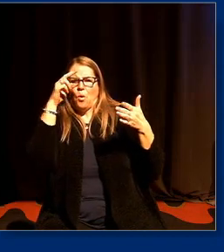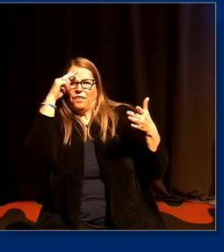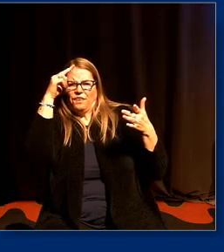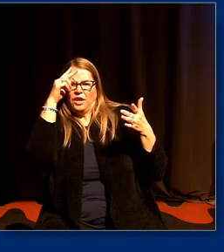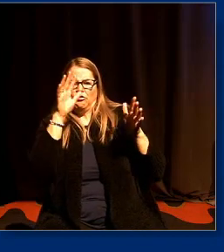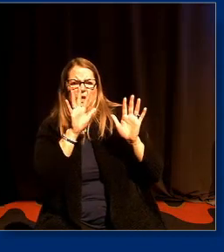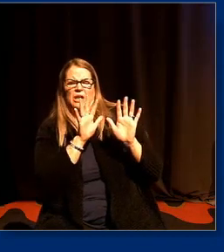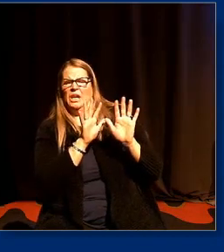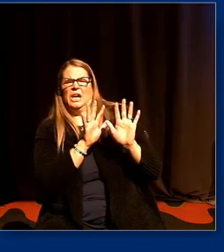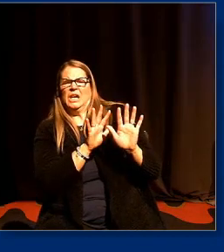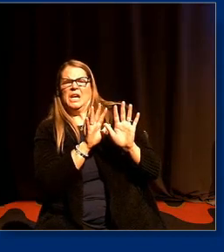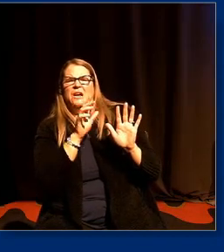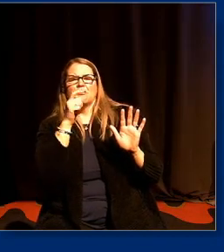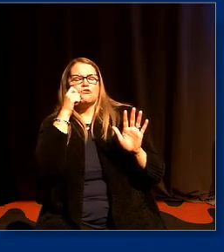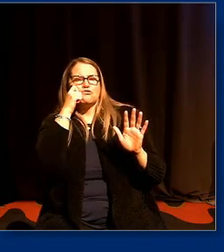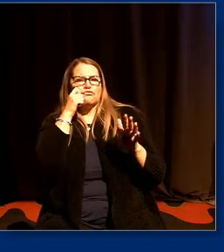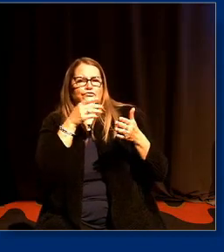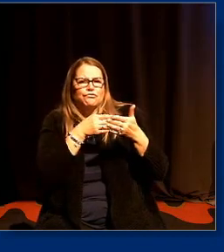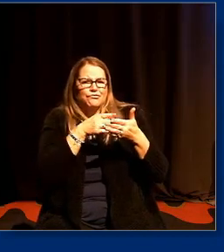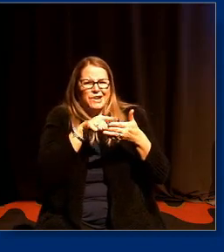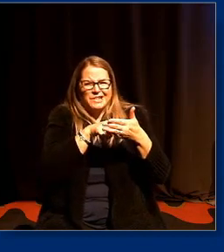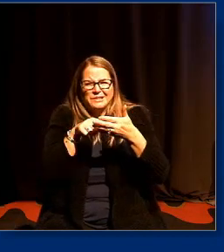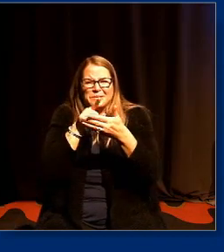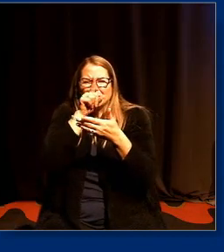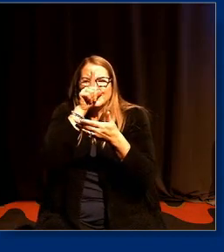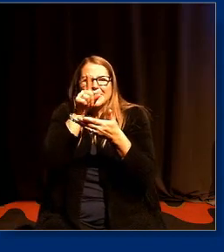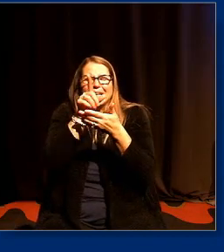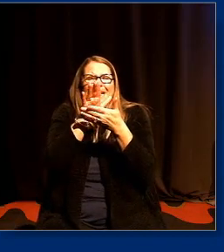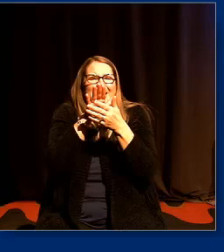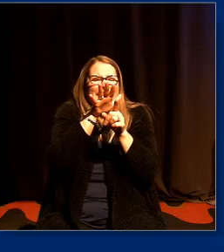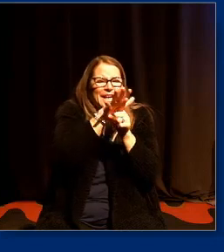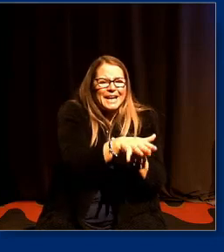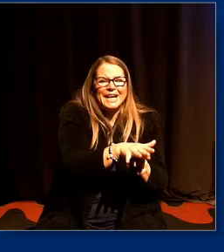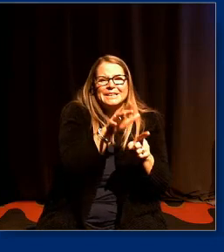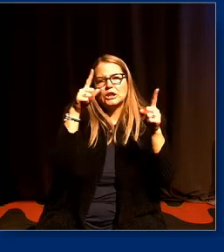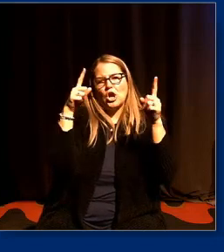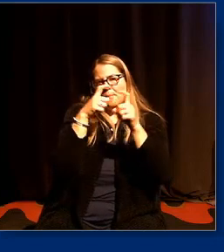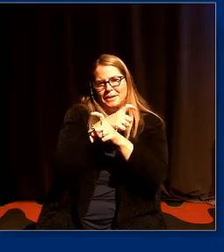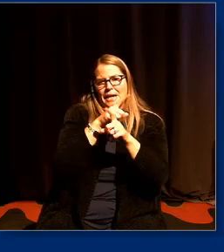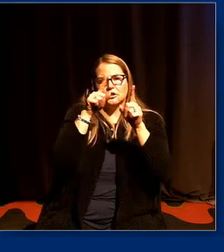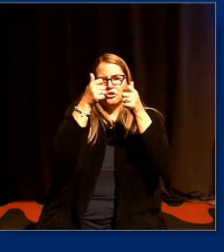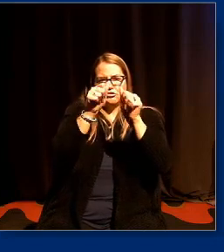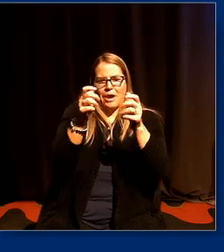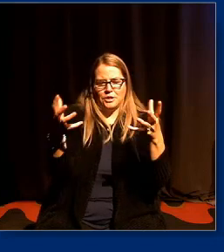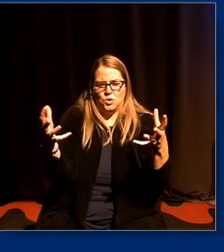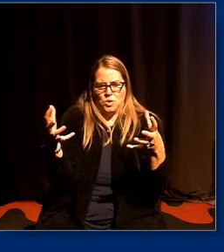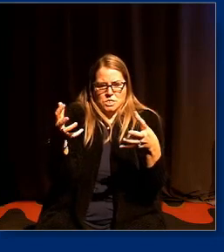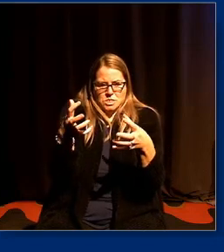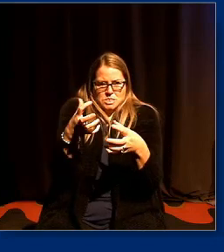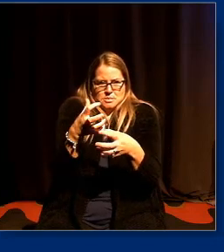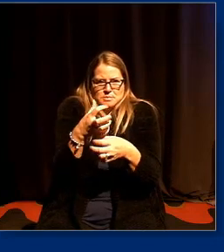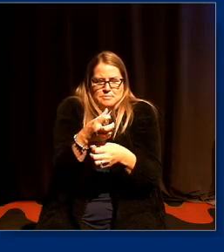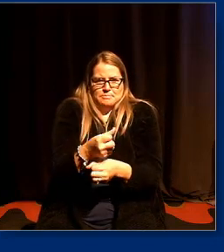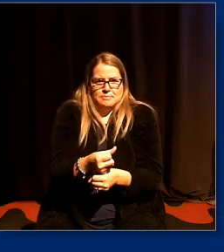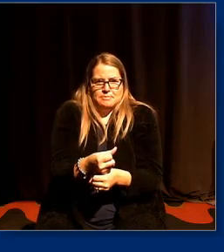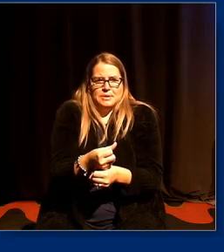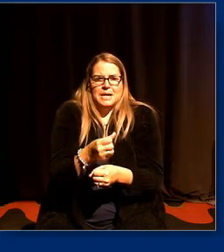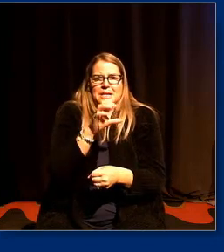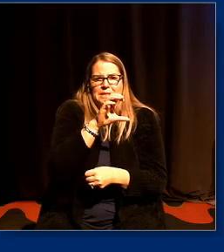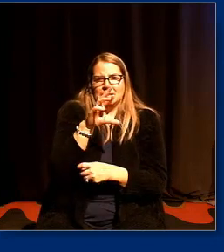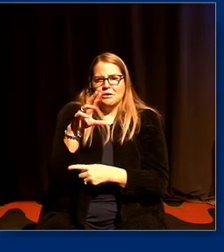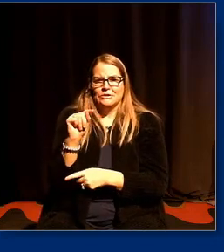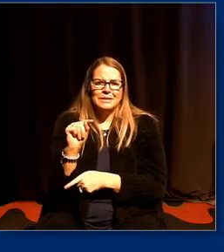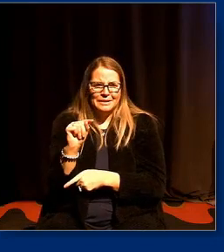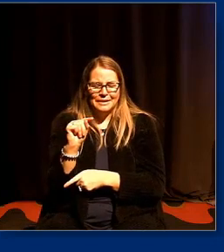racism's too complicated to just be encapsulated in a single theory um but when i